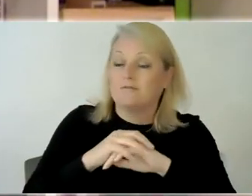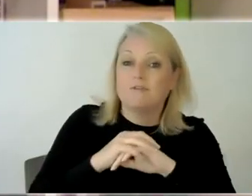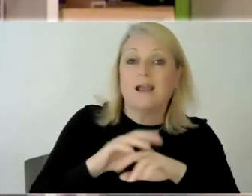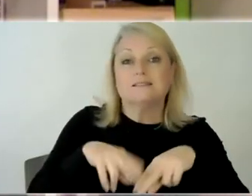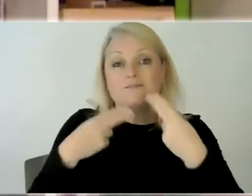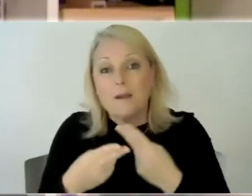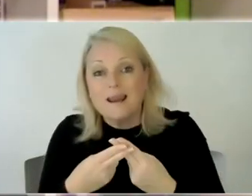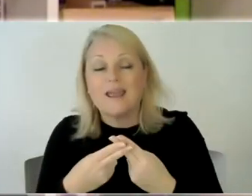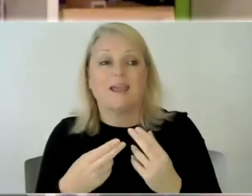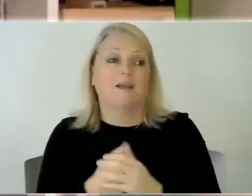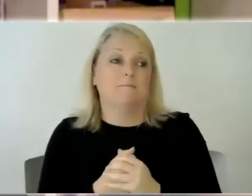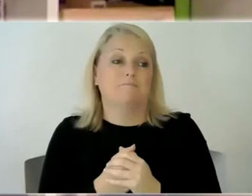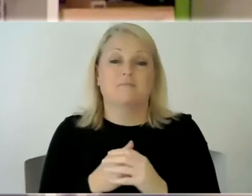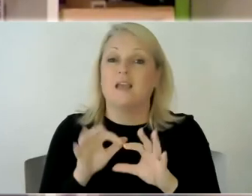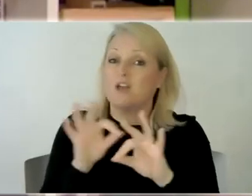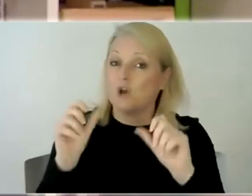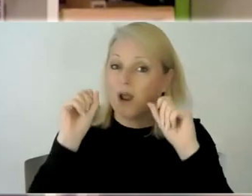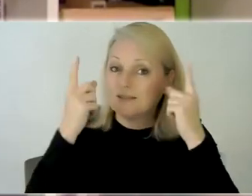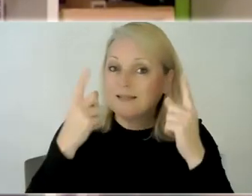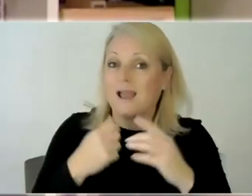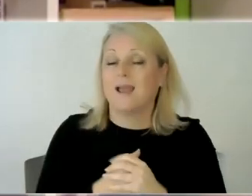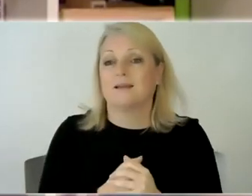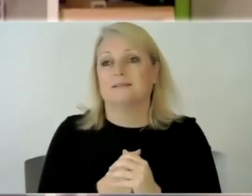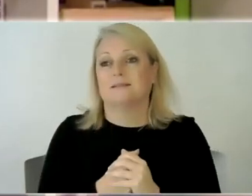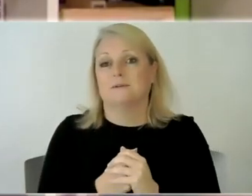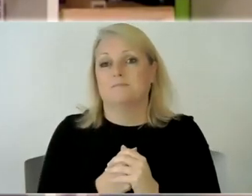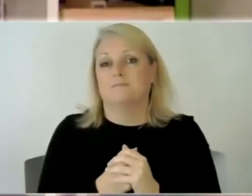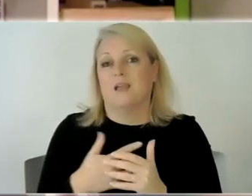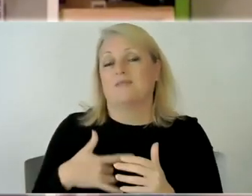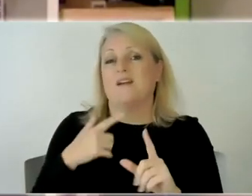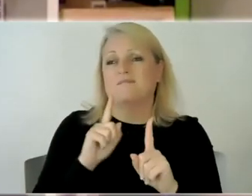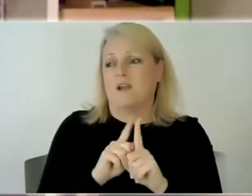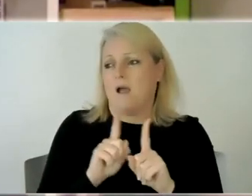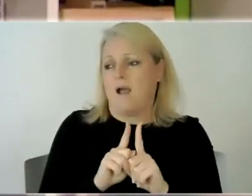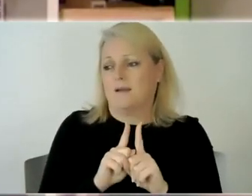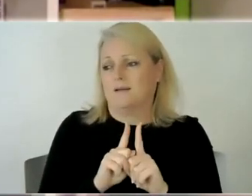and they feel like they've got no one to to talk to and